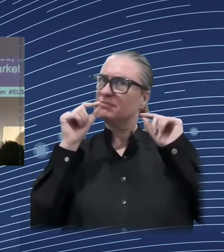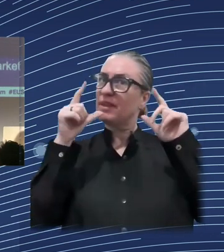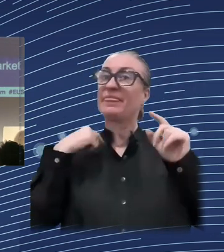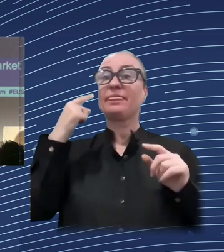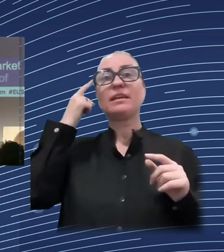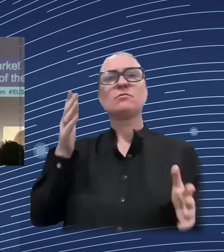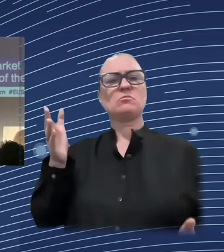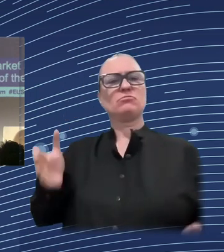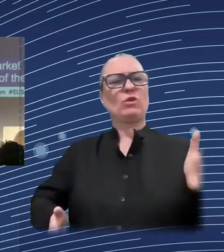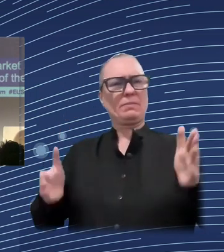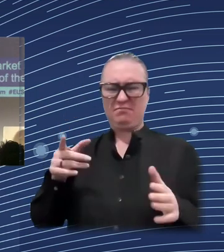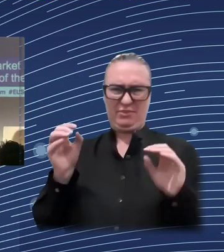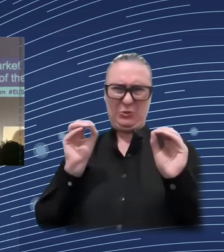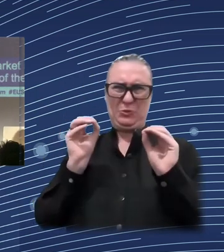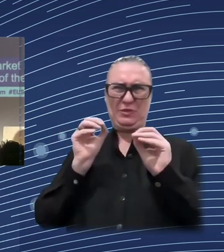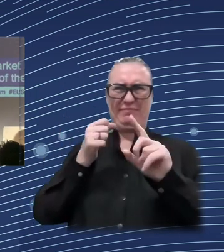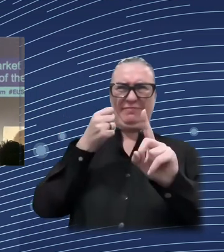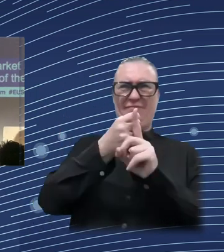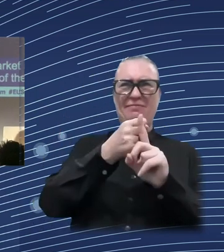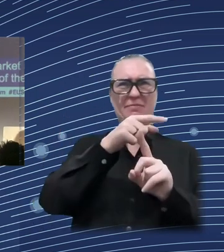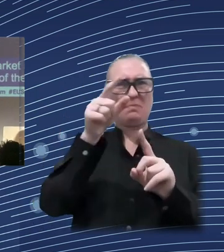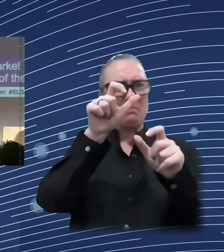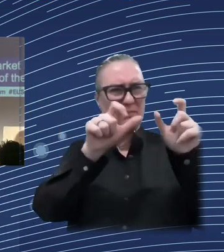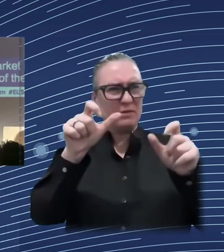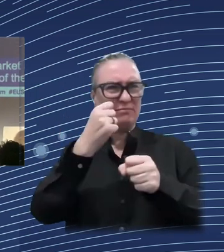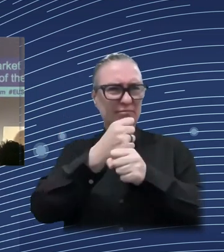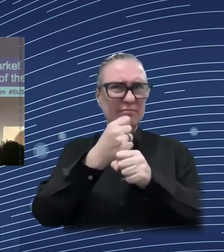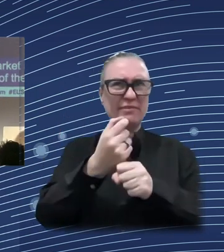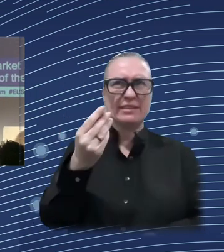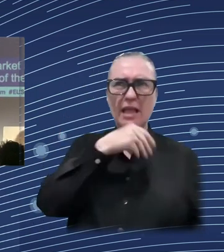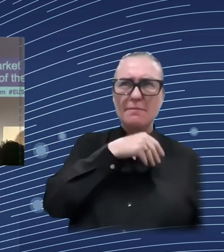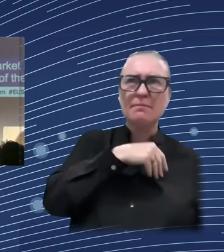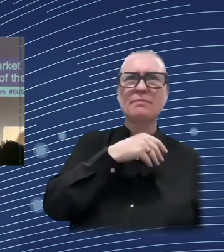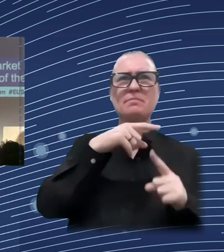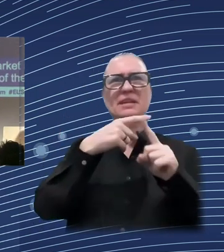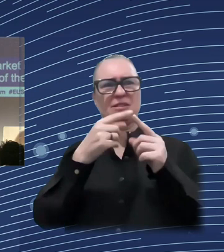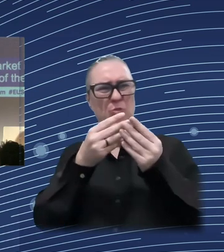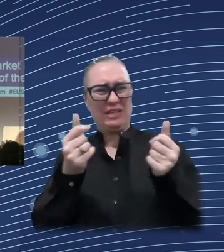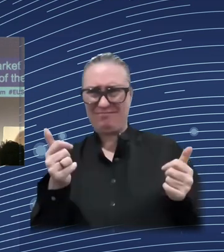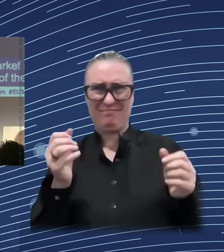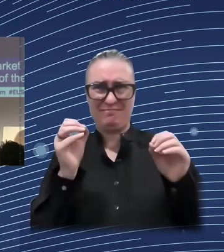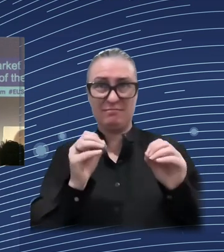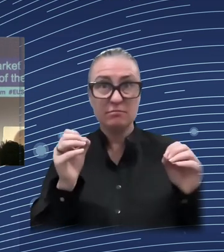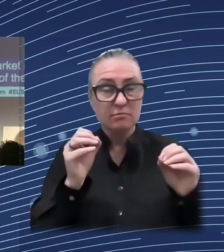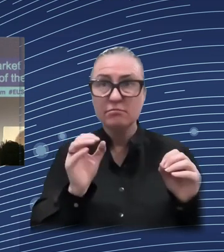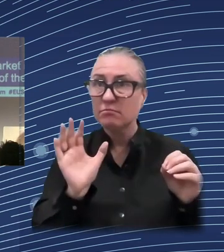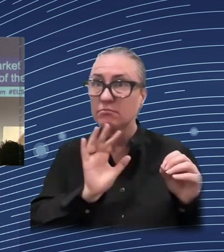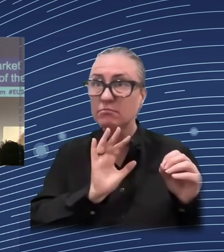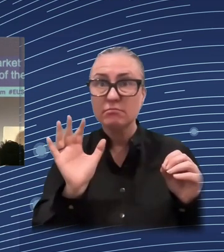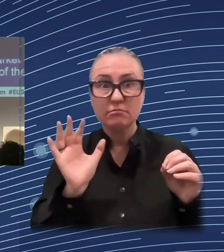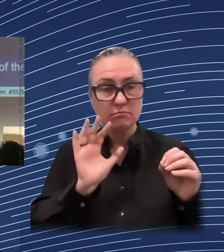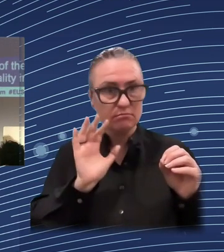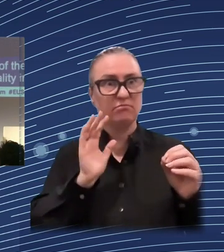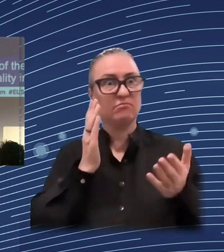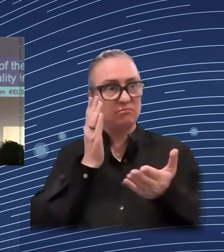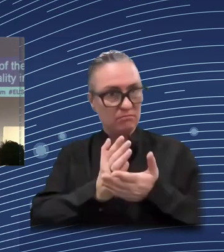So there really was a measurable effect of automation on inequality in pre-tax and transfer income. And what